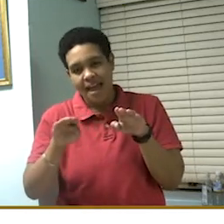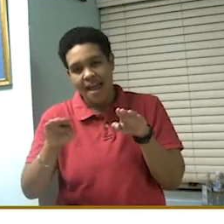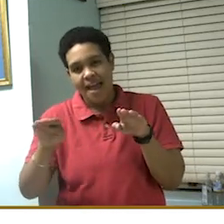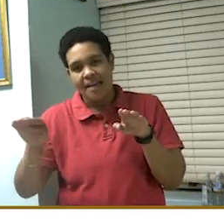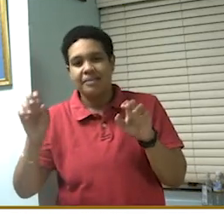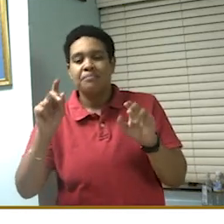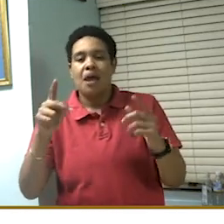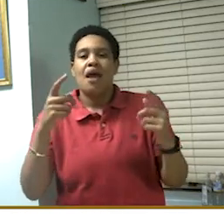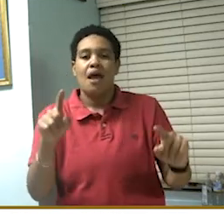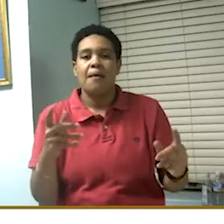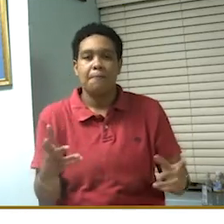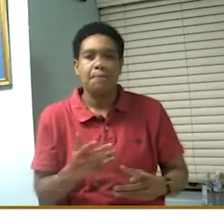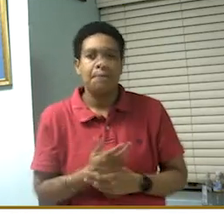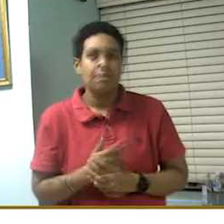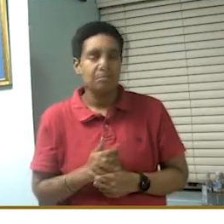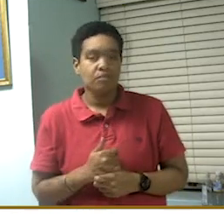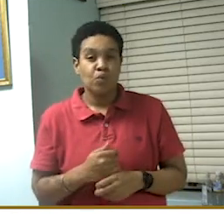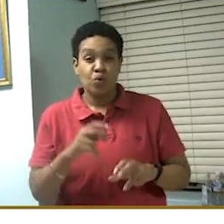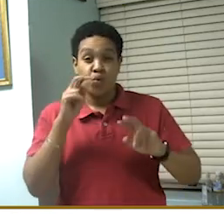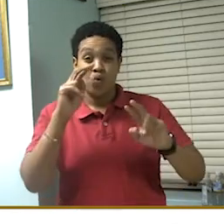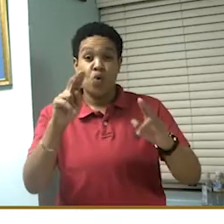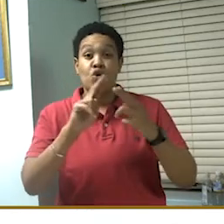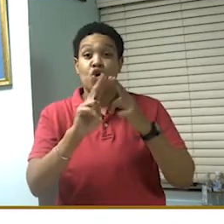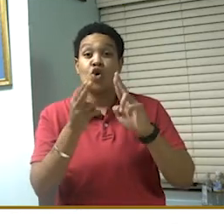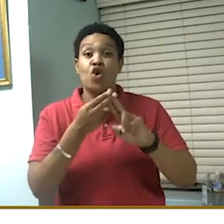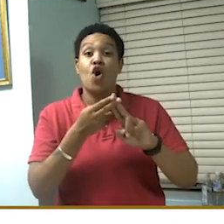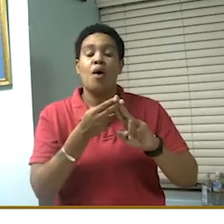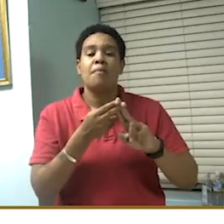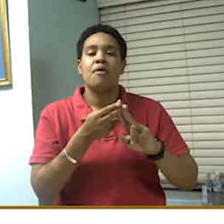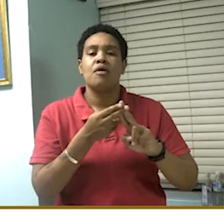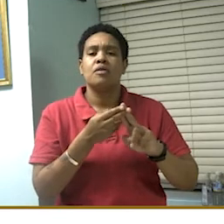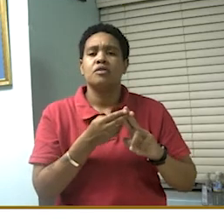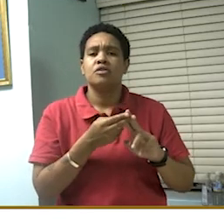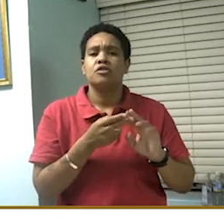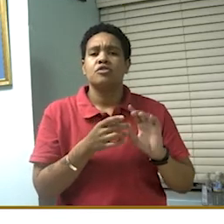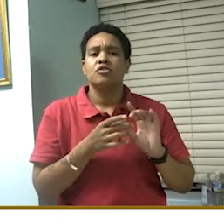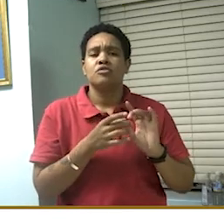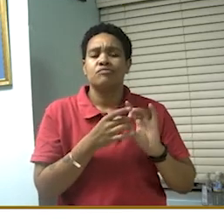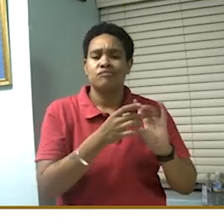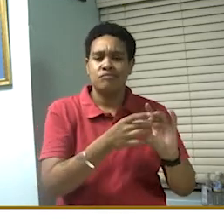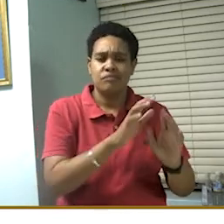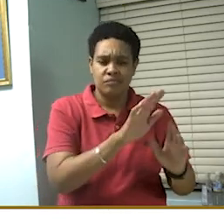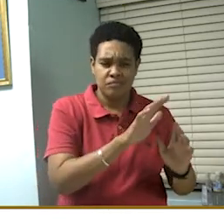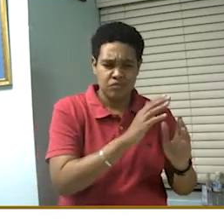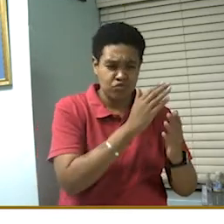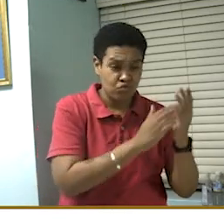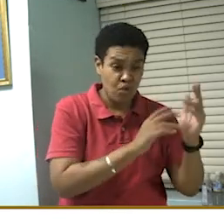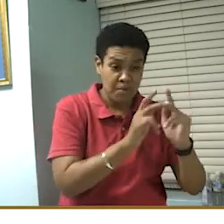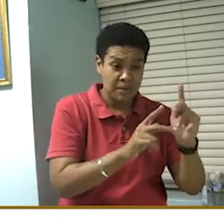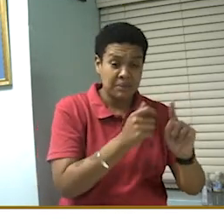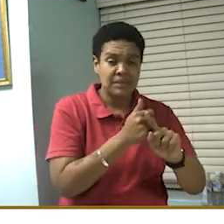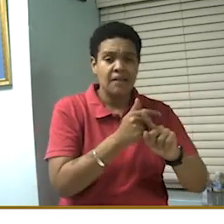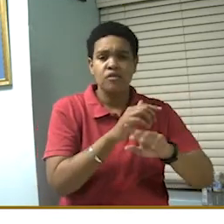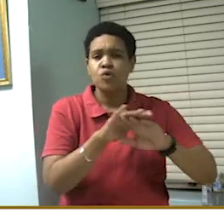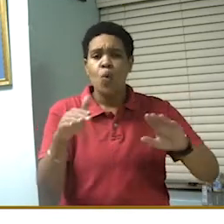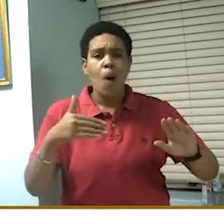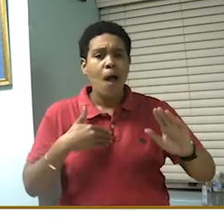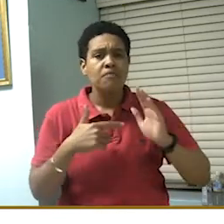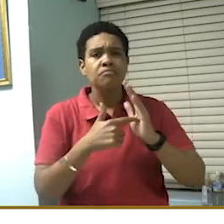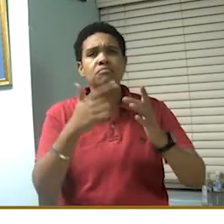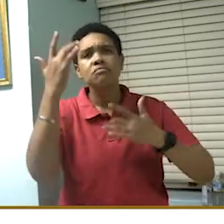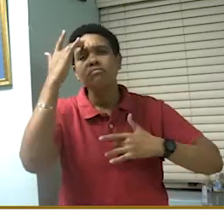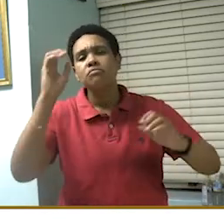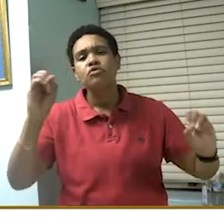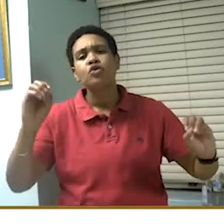We look at the number of cases by their date of onset. Some persons would not have had symptoms,